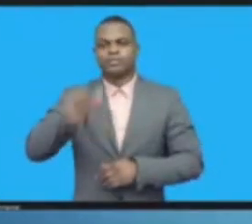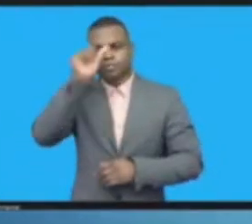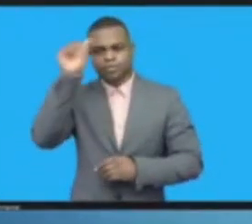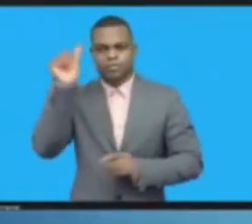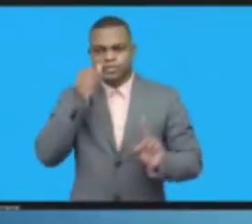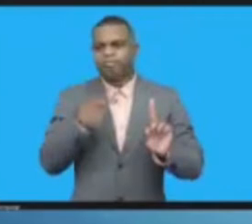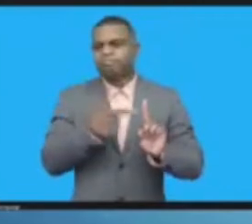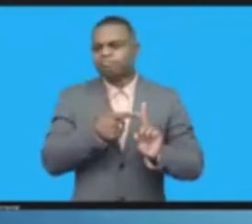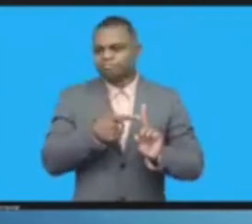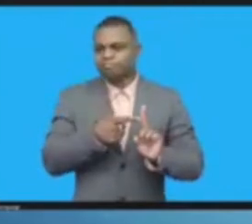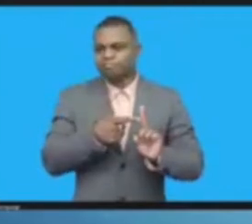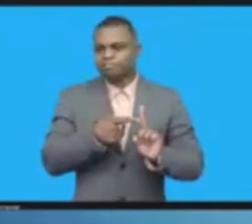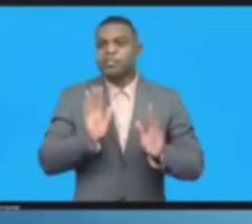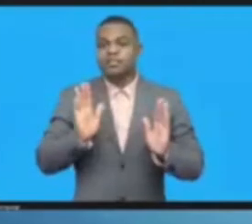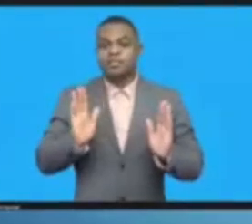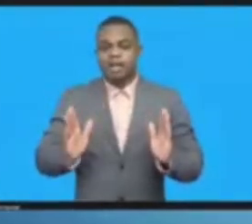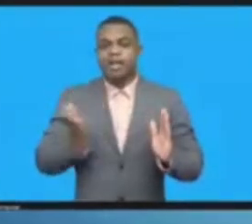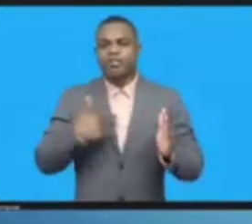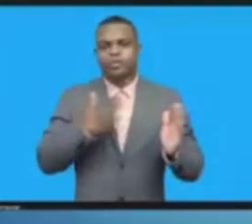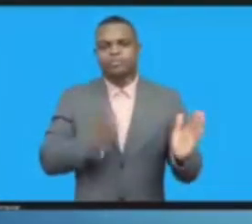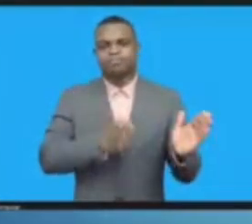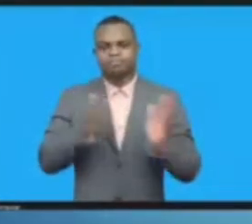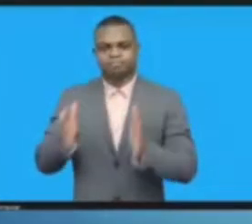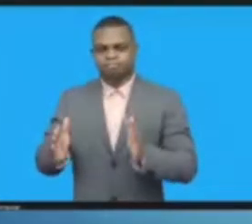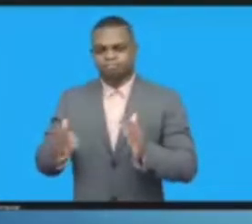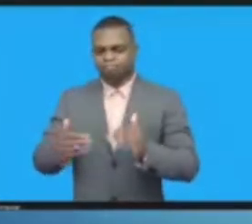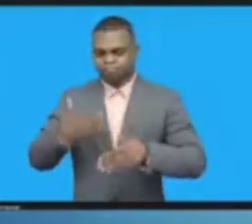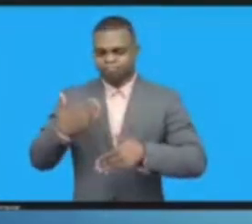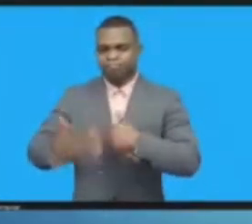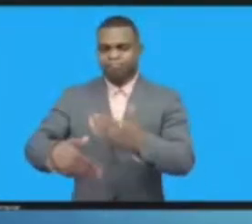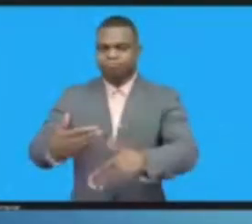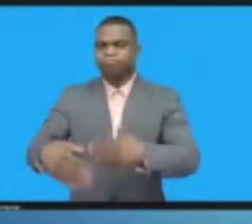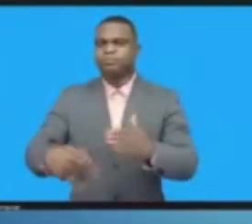take over. Thank you very much. Have a wonderful time here.